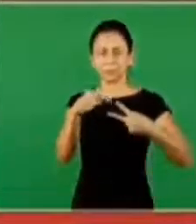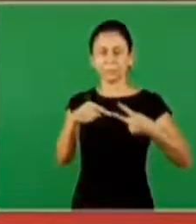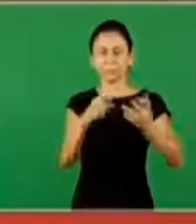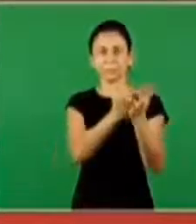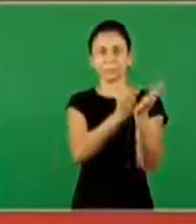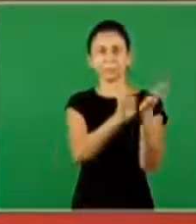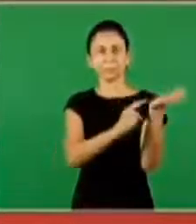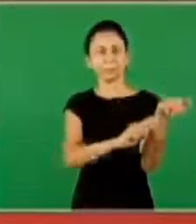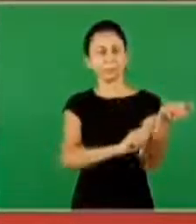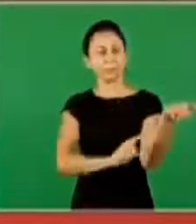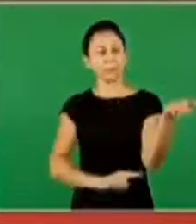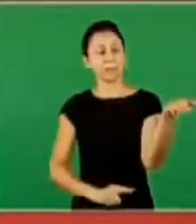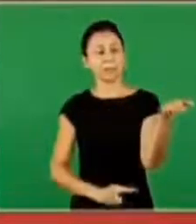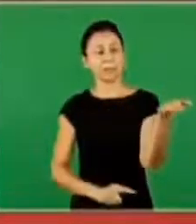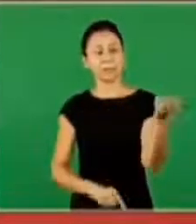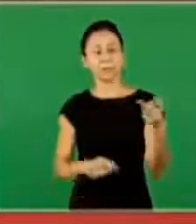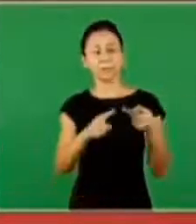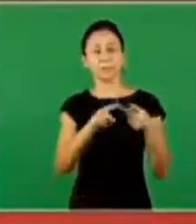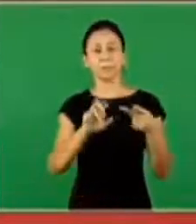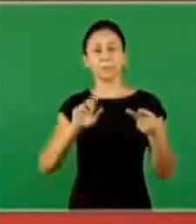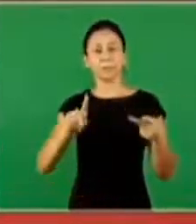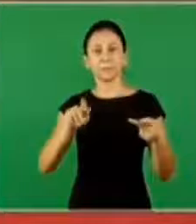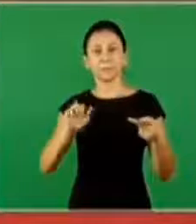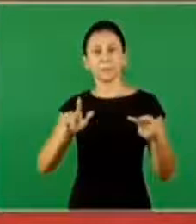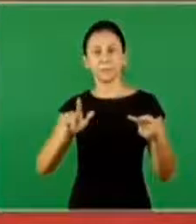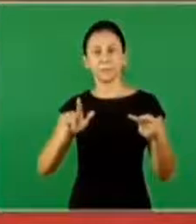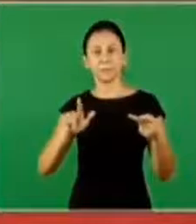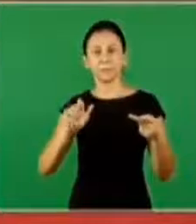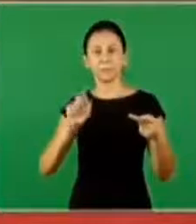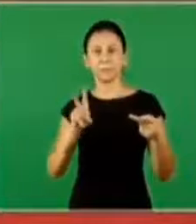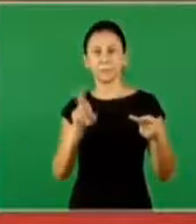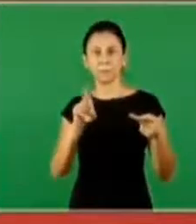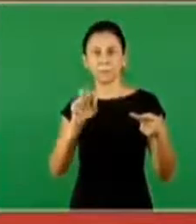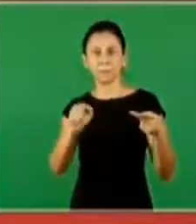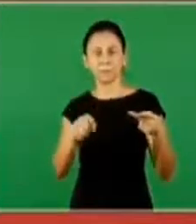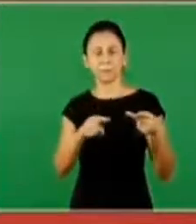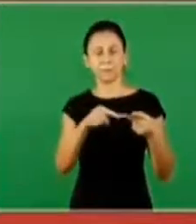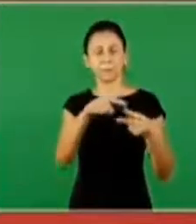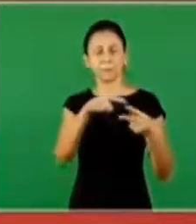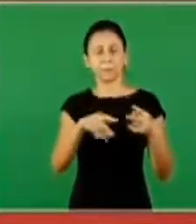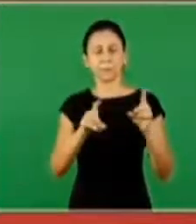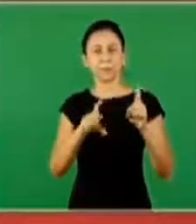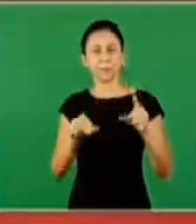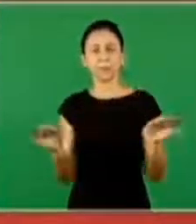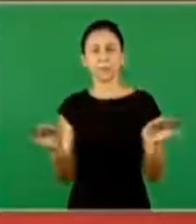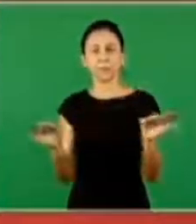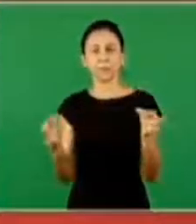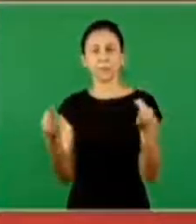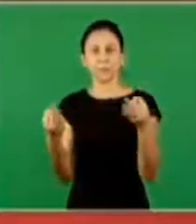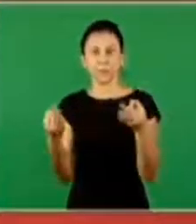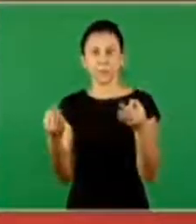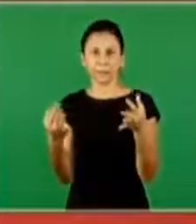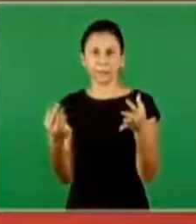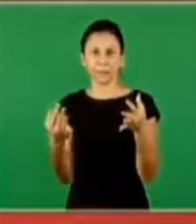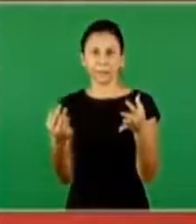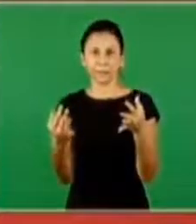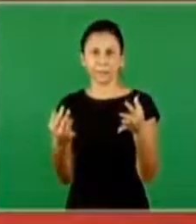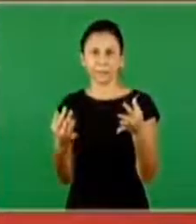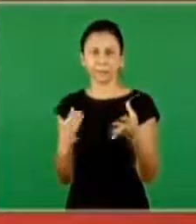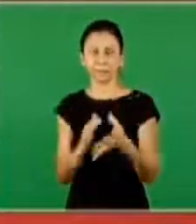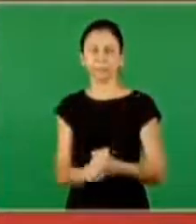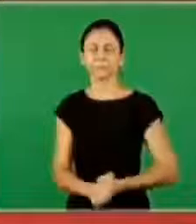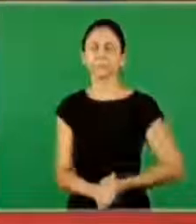word is Jesus is a perfect doctrine that has its origin here so we